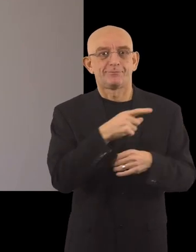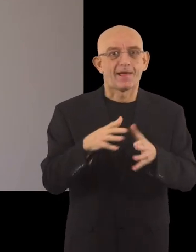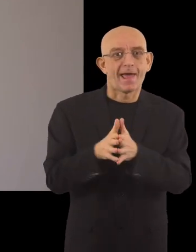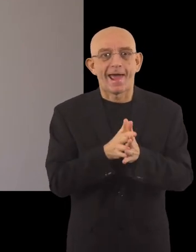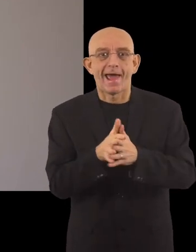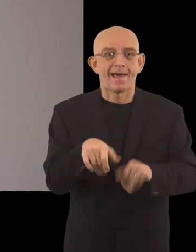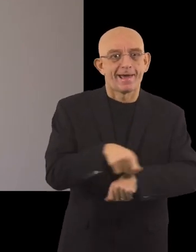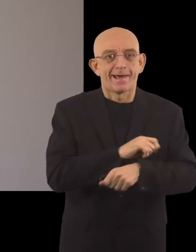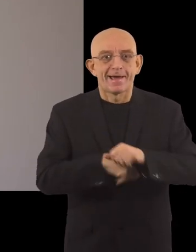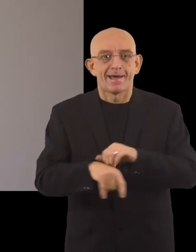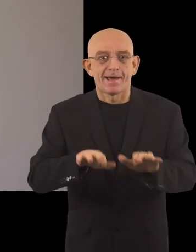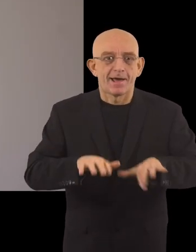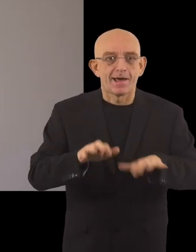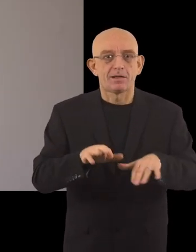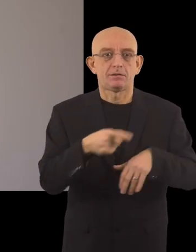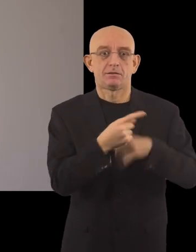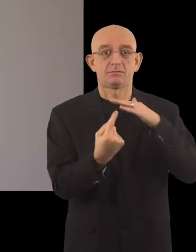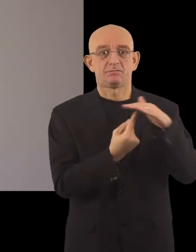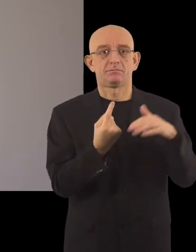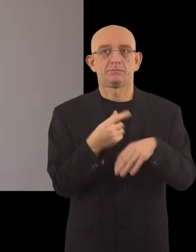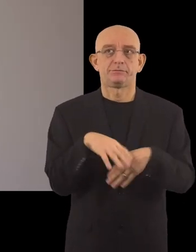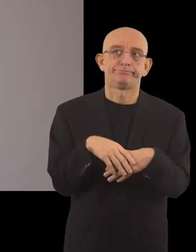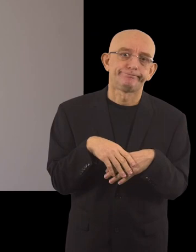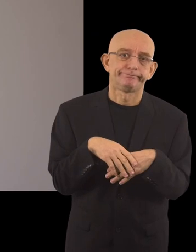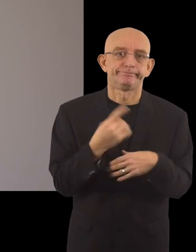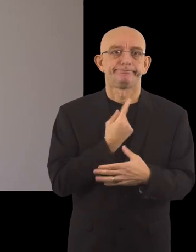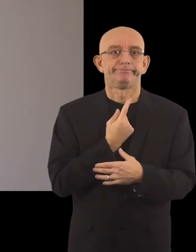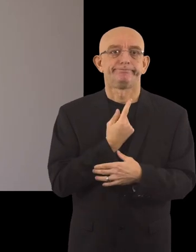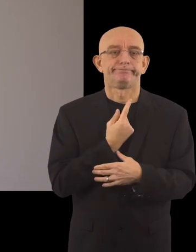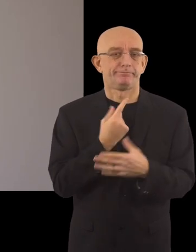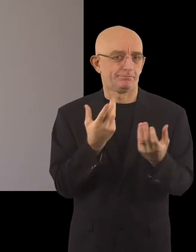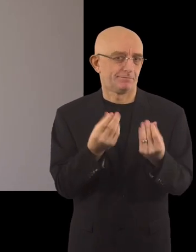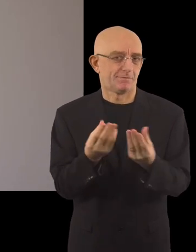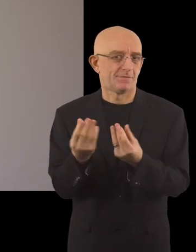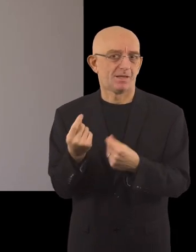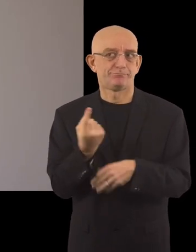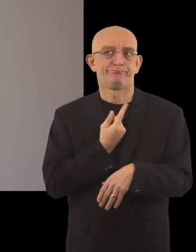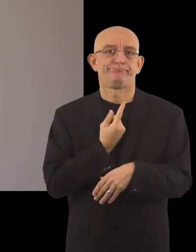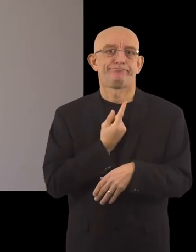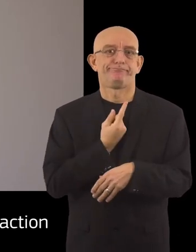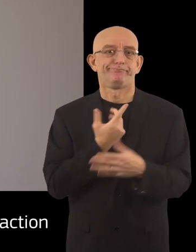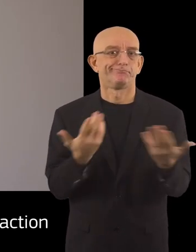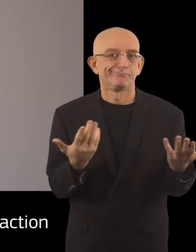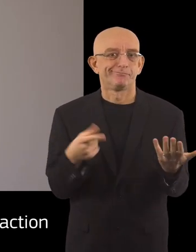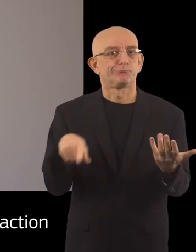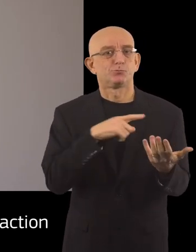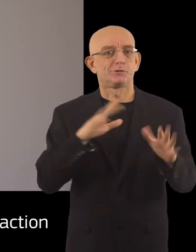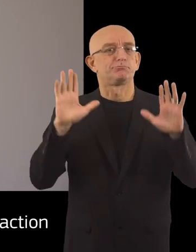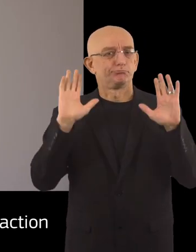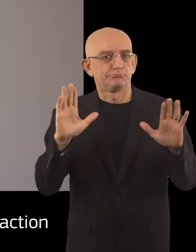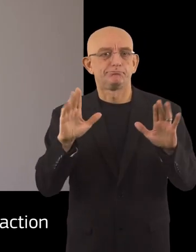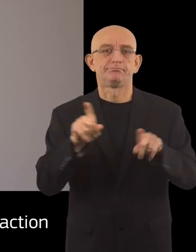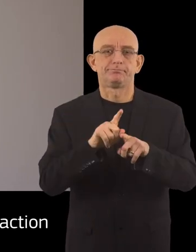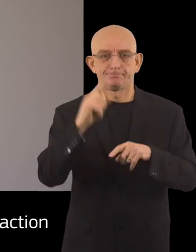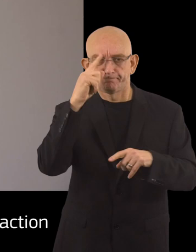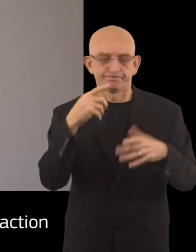for the elderly. The isolation was extremely difficult, especially for single people. That is why we started